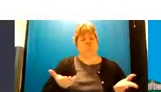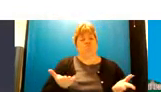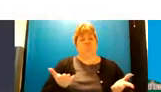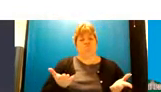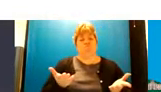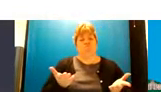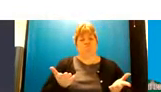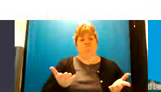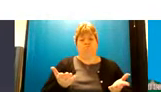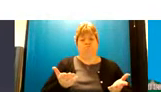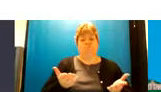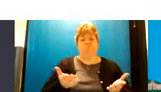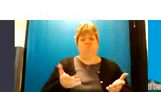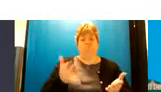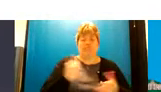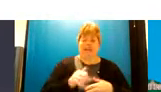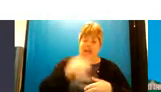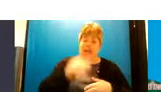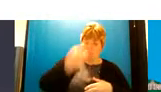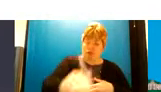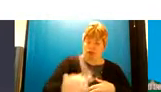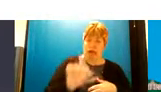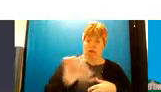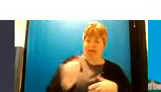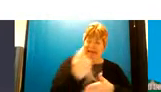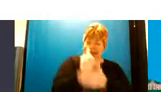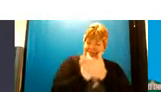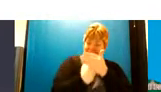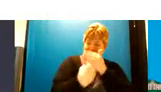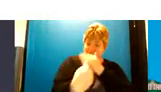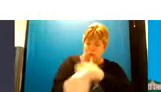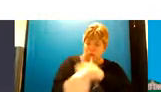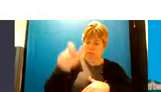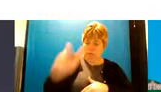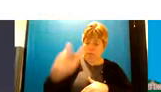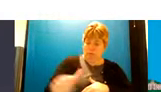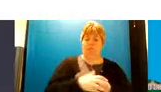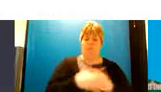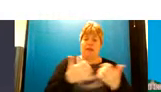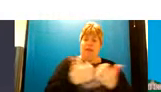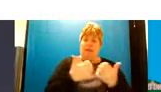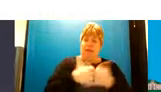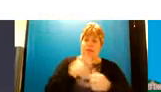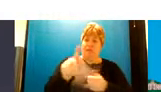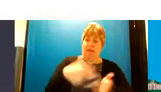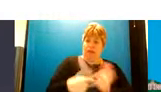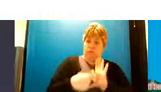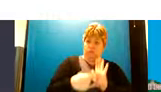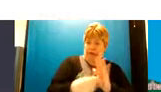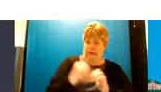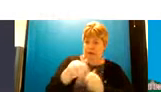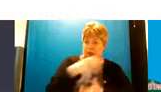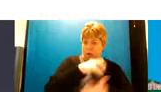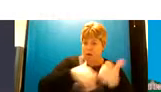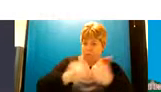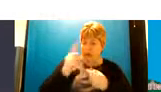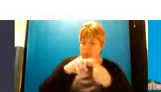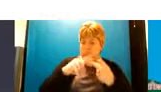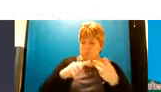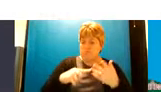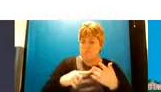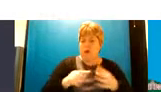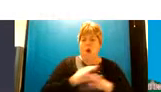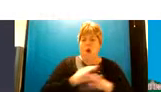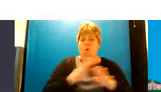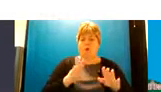taking the child as an individual and um and however they present whatever their complexity so we're not being